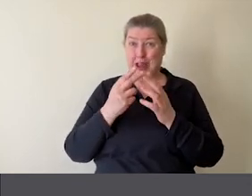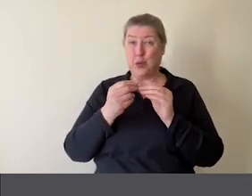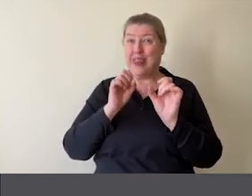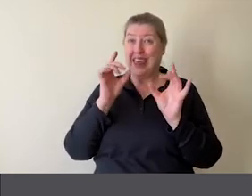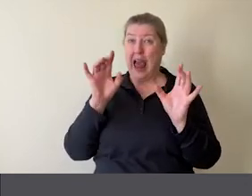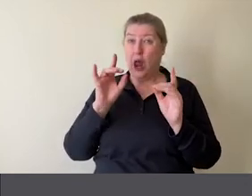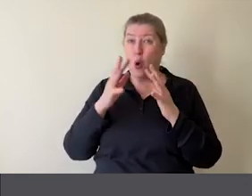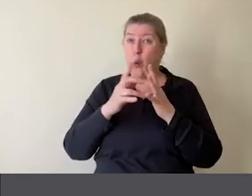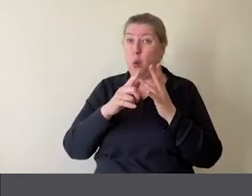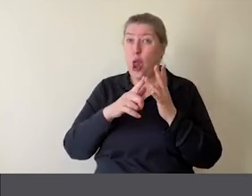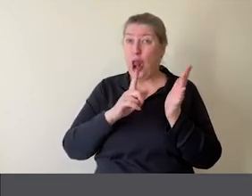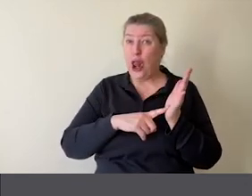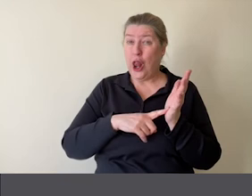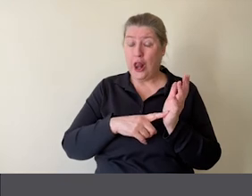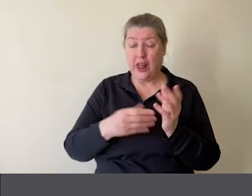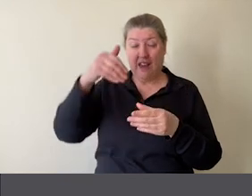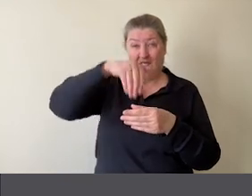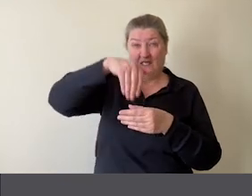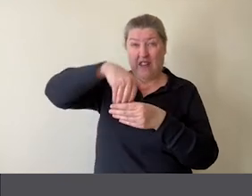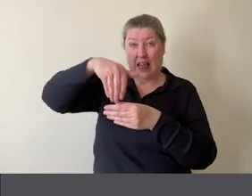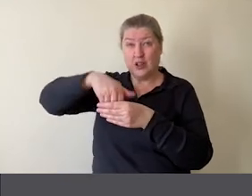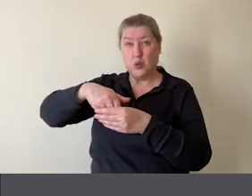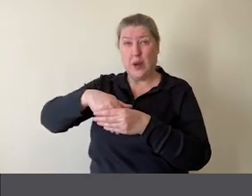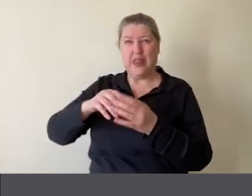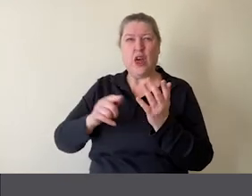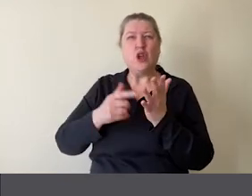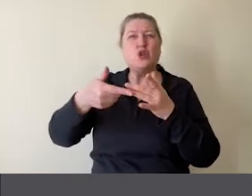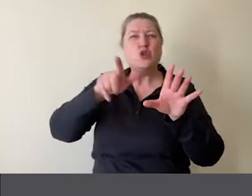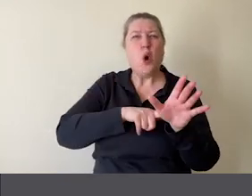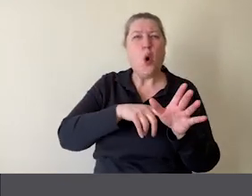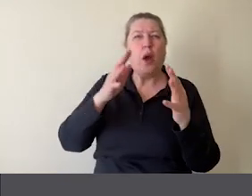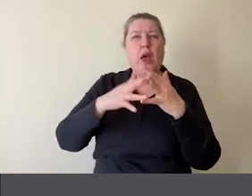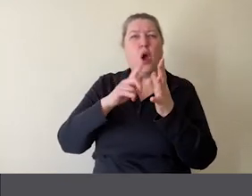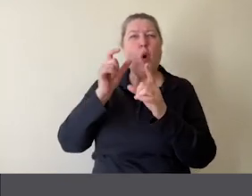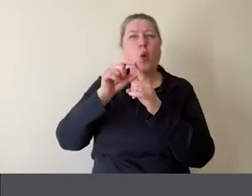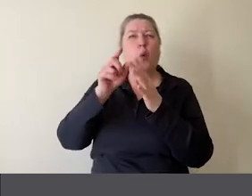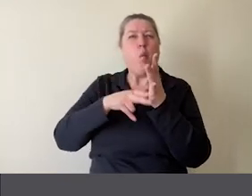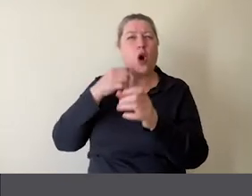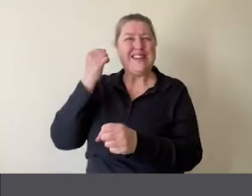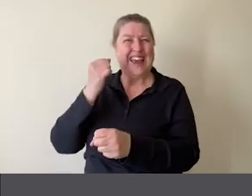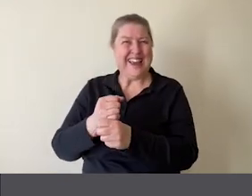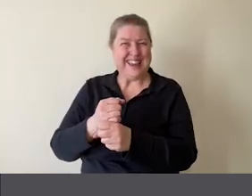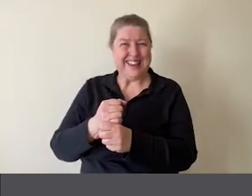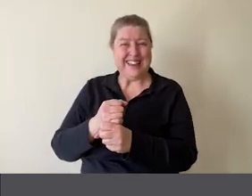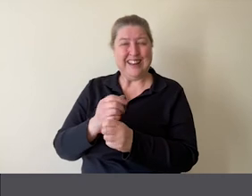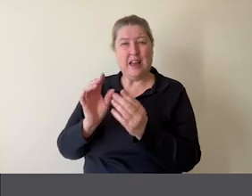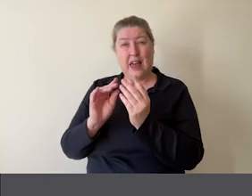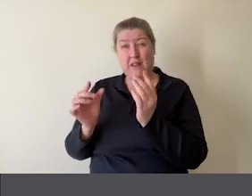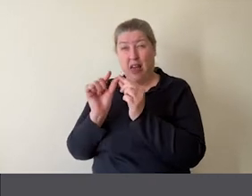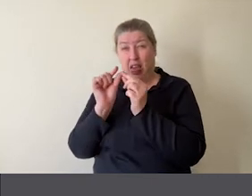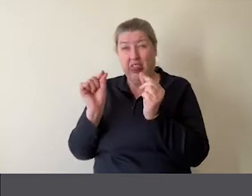wool, filled it with some toy wadding and ran through the centre of it a piece of thick aluminium